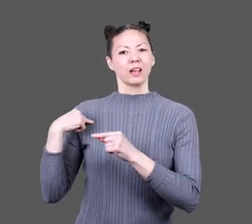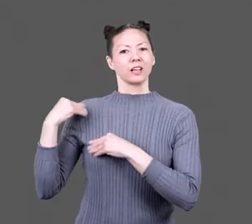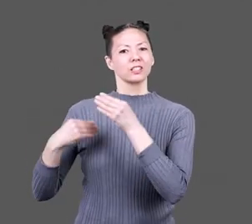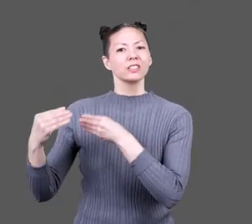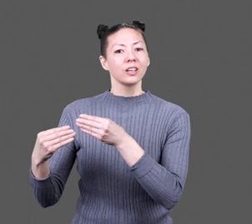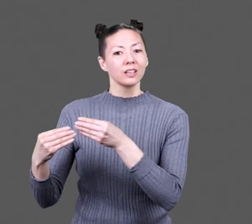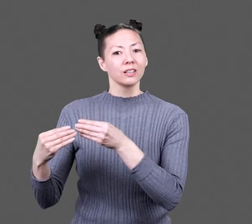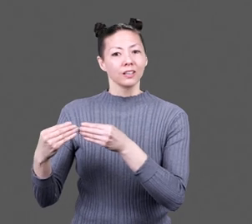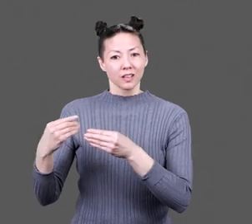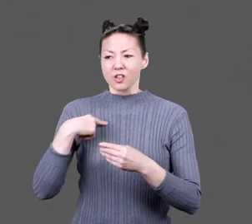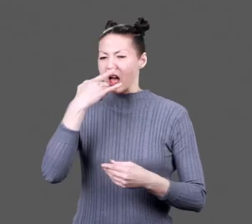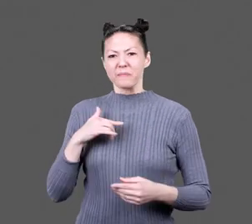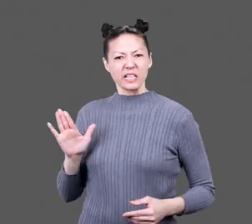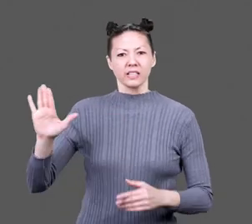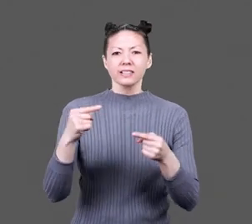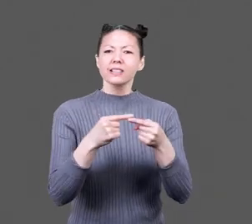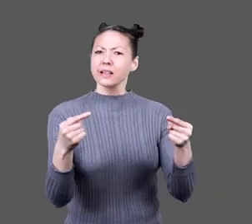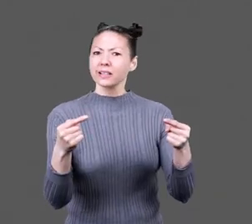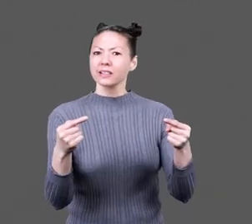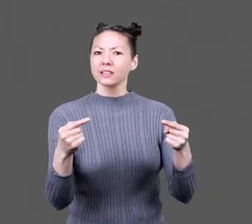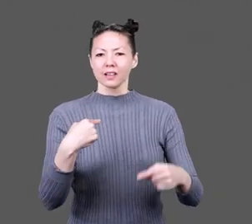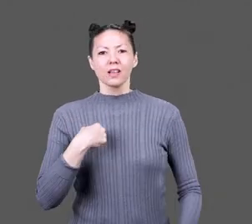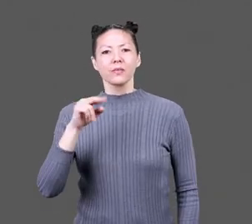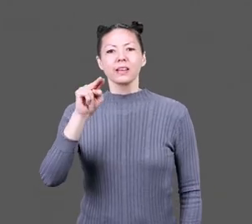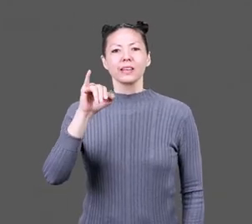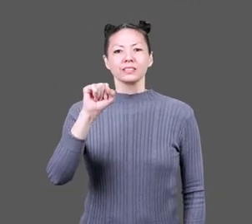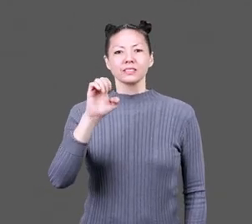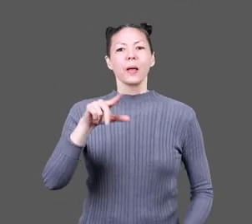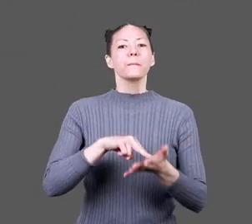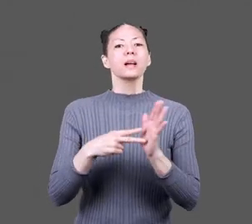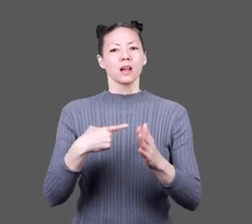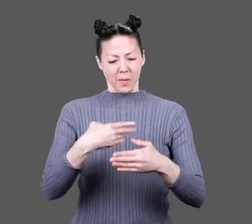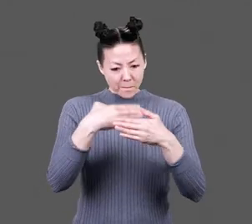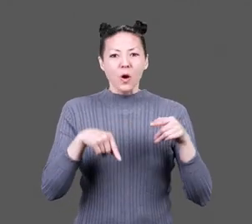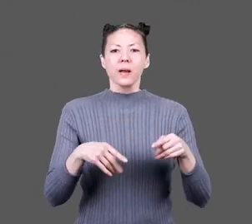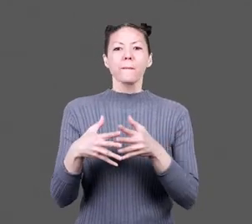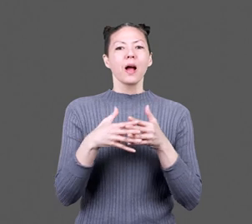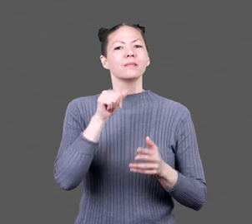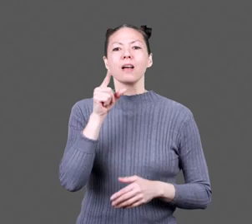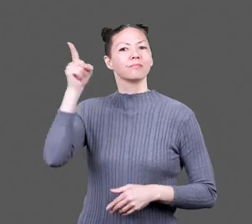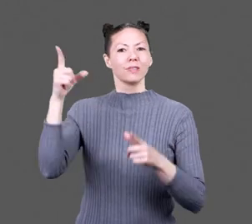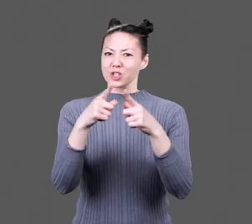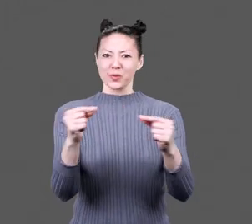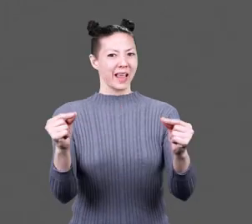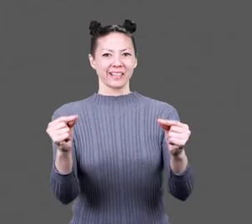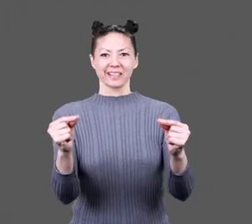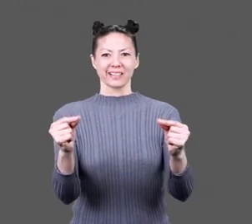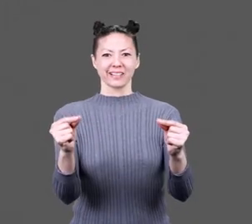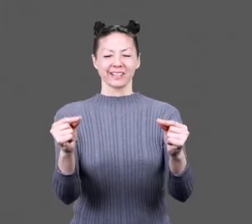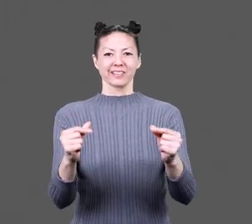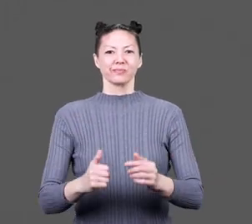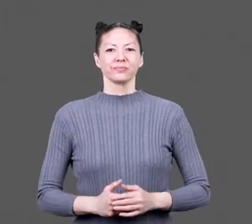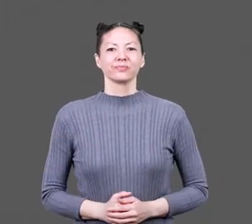our Japanese ancestry, we looked like the enemy. I was Nisei, meaning I was born in America, not